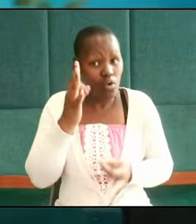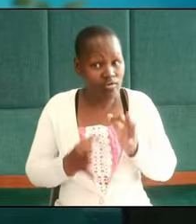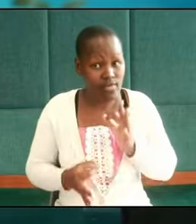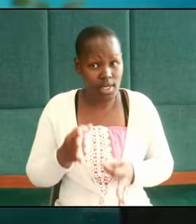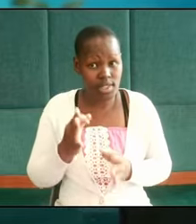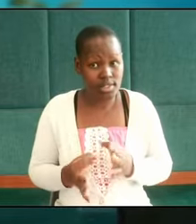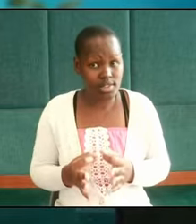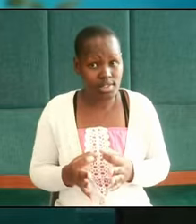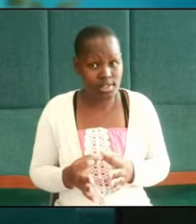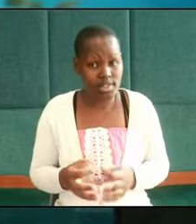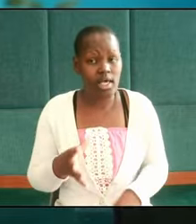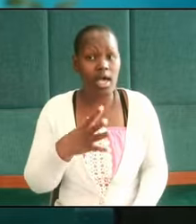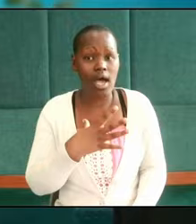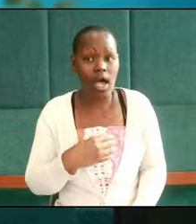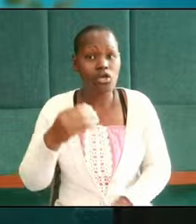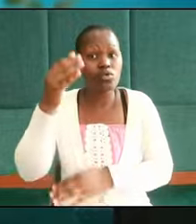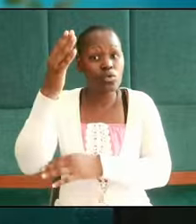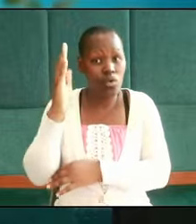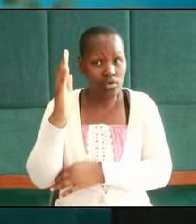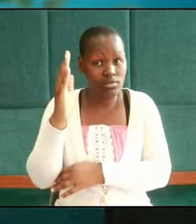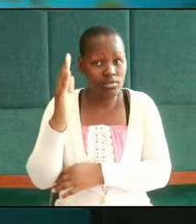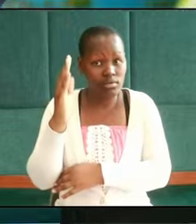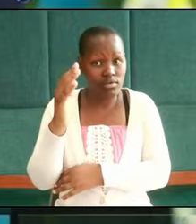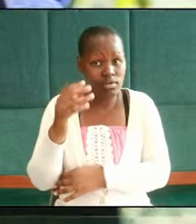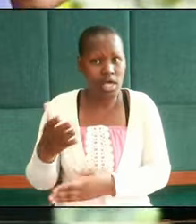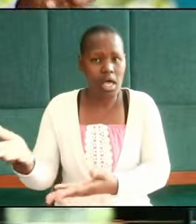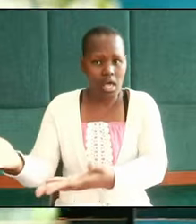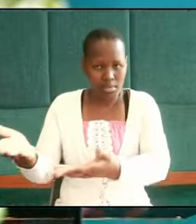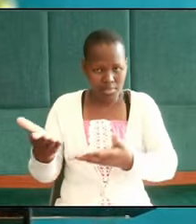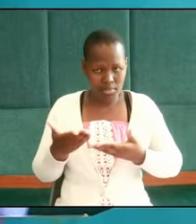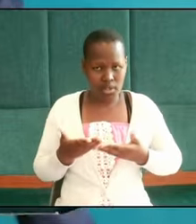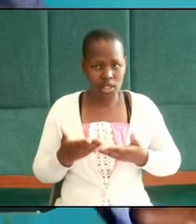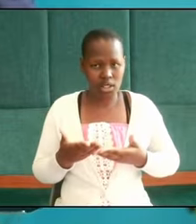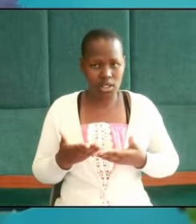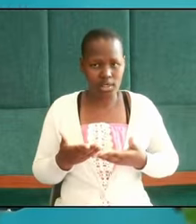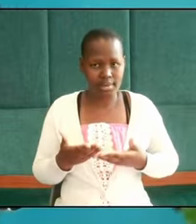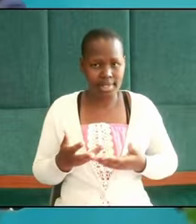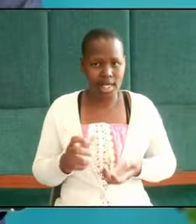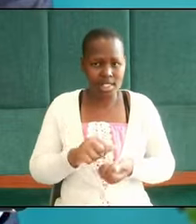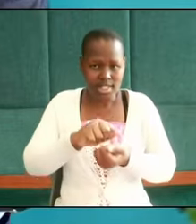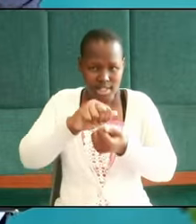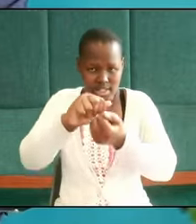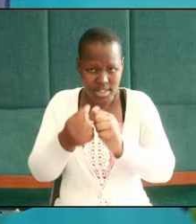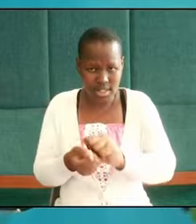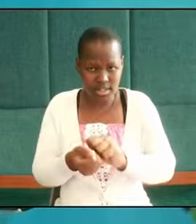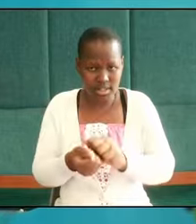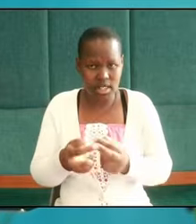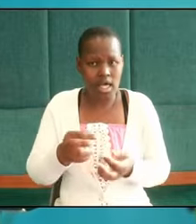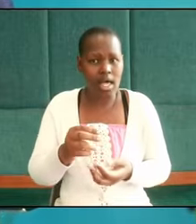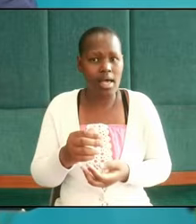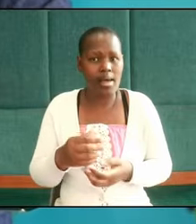and he will bring retribution he will repay